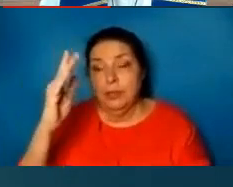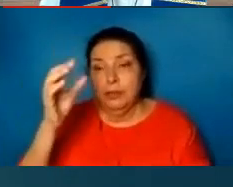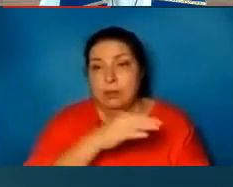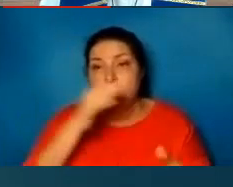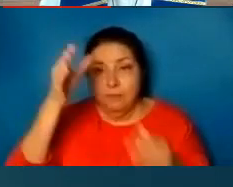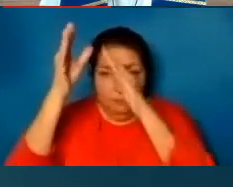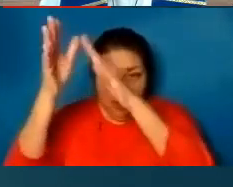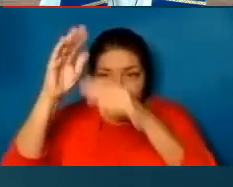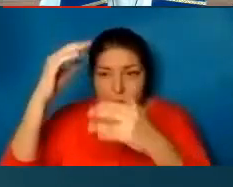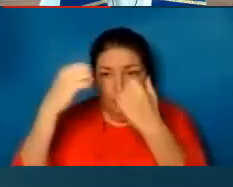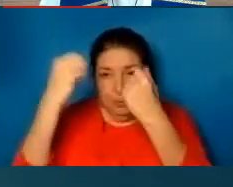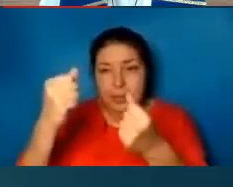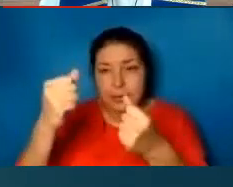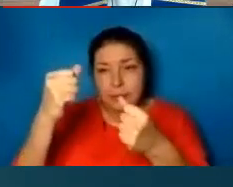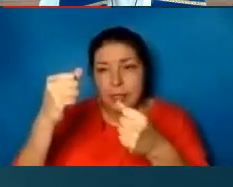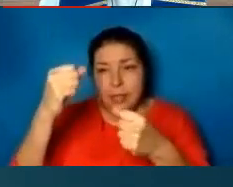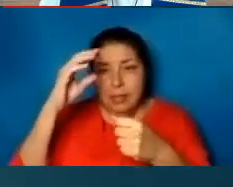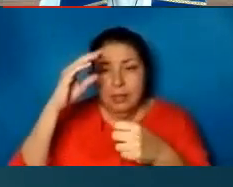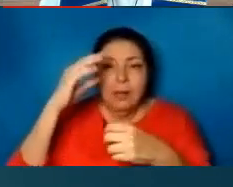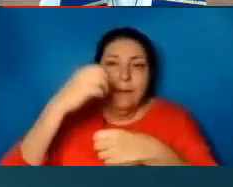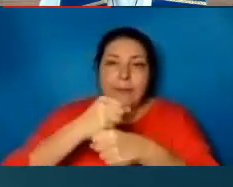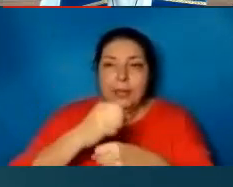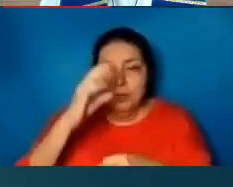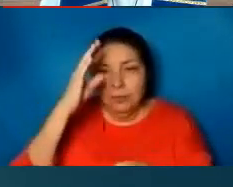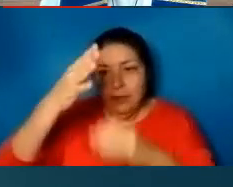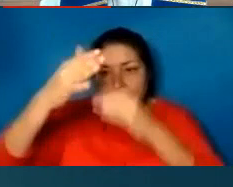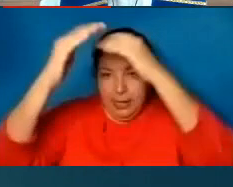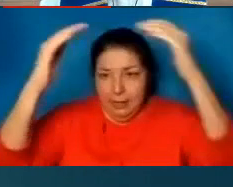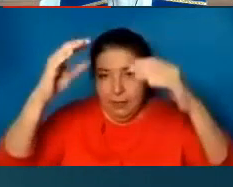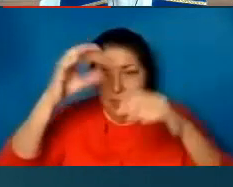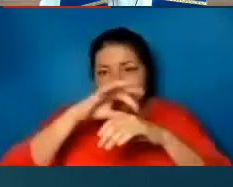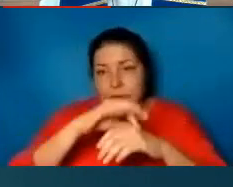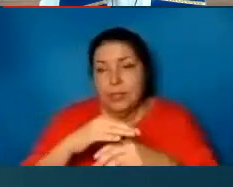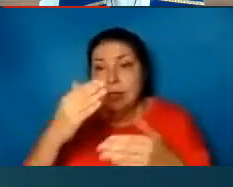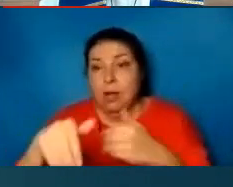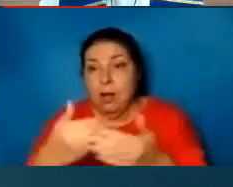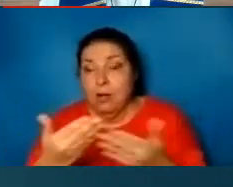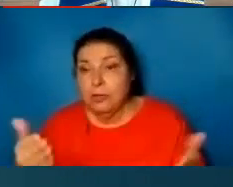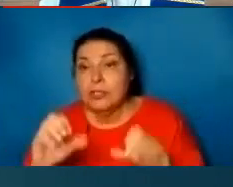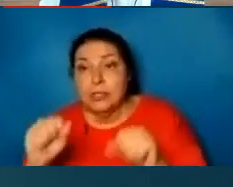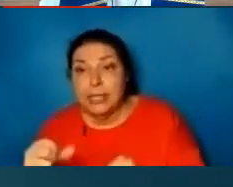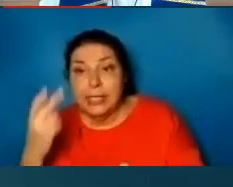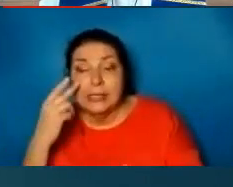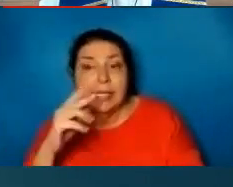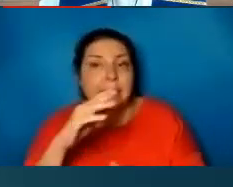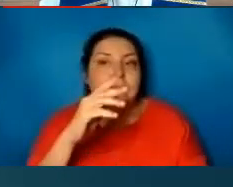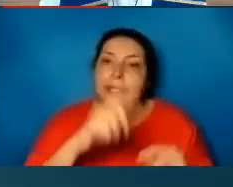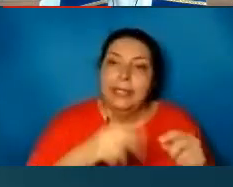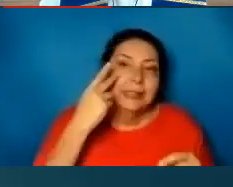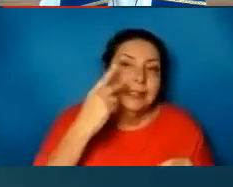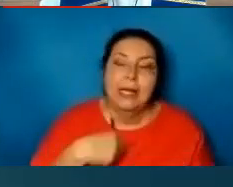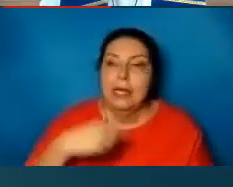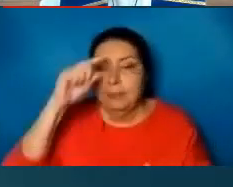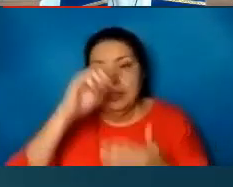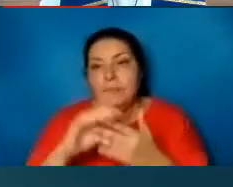Father Almighty, maker of heaven and earth, and of all things visible and invisible. I believe in one Lord,